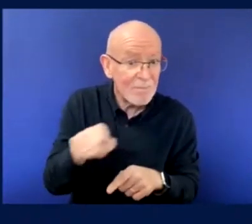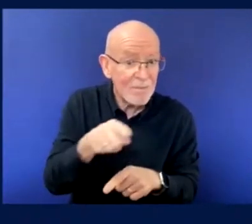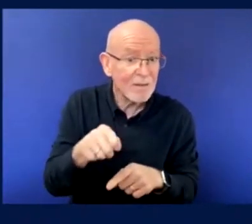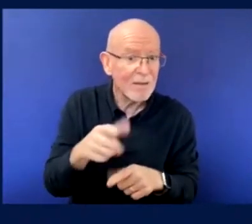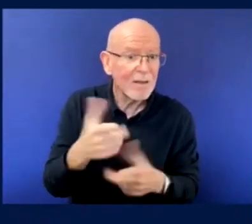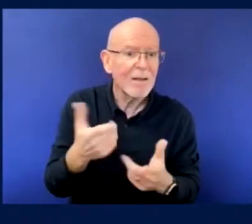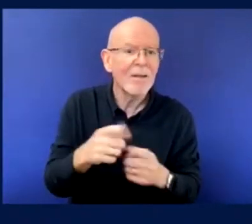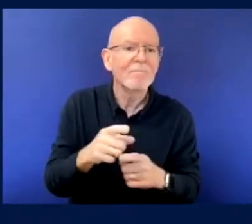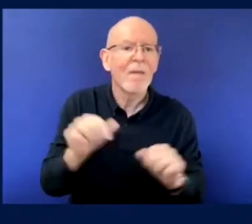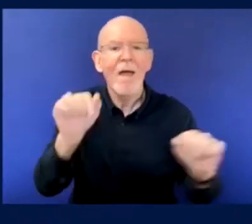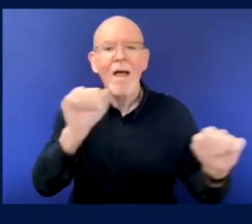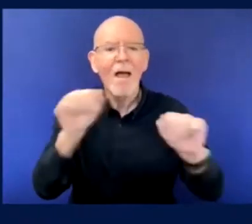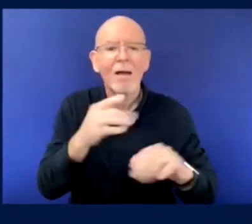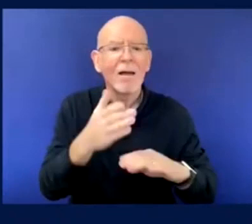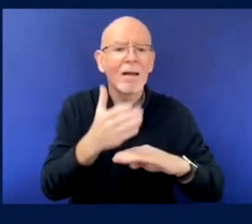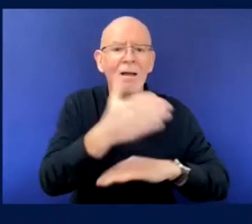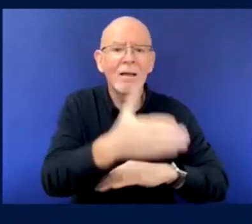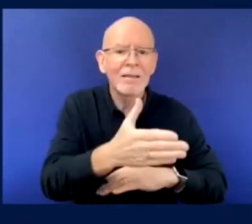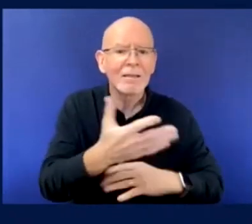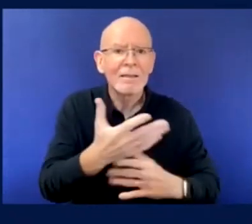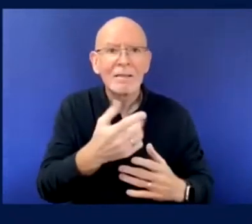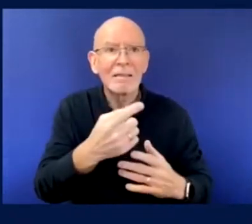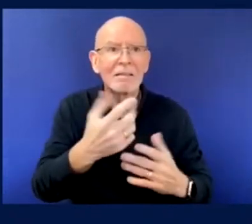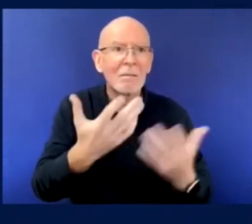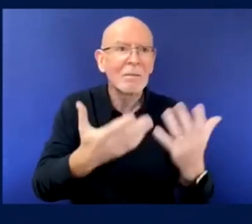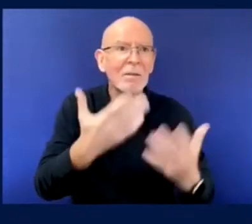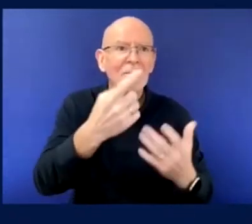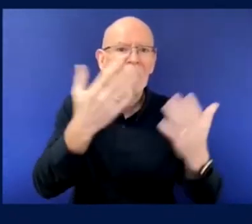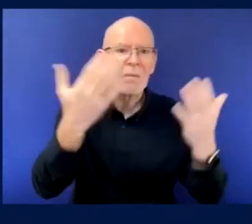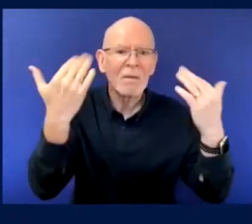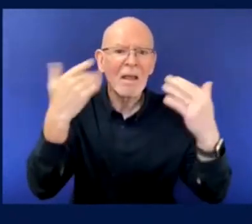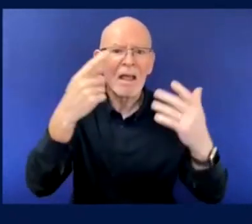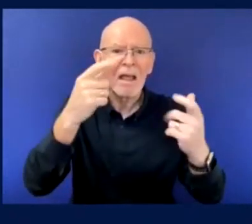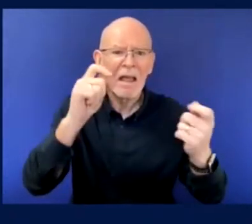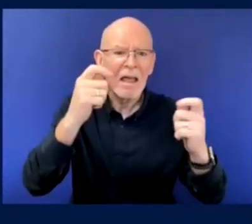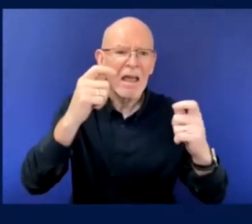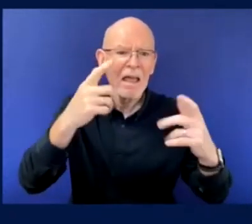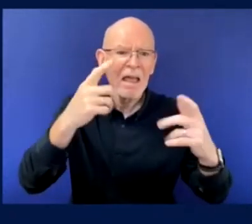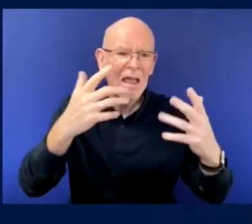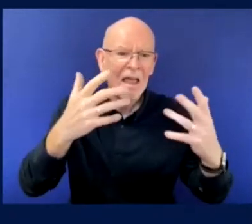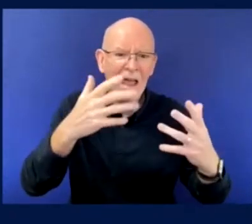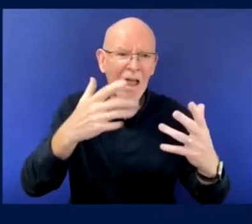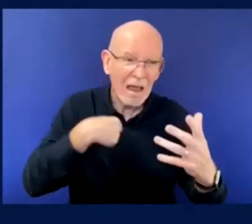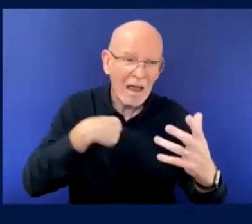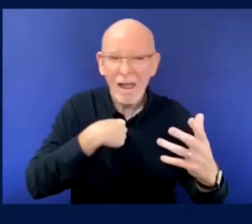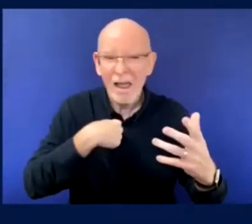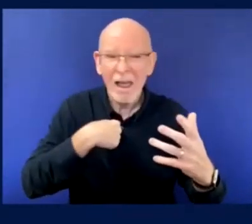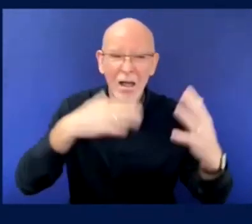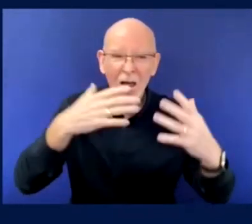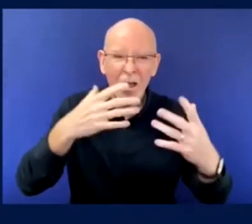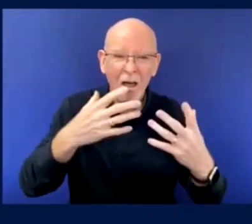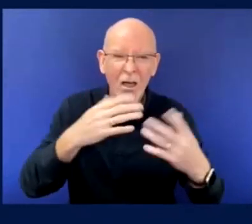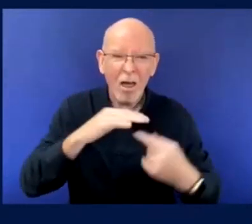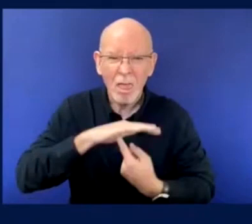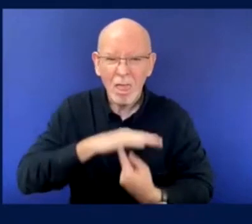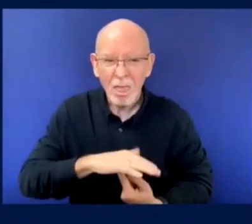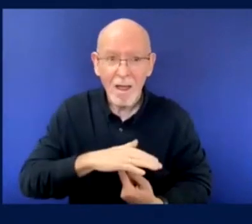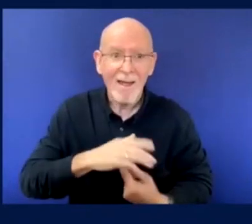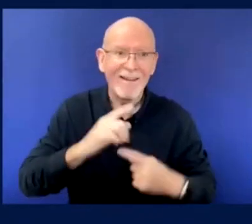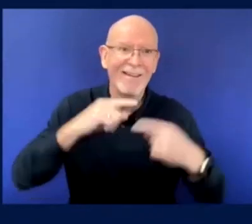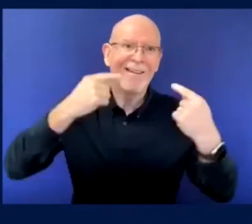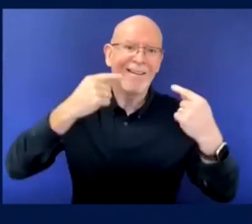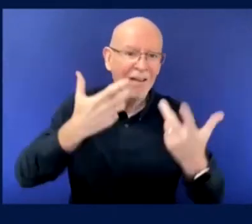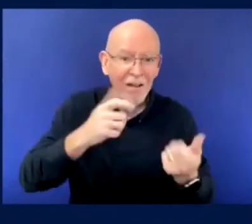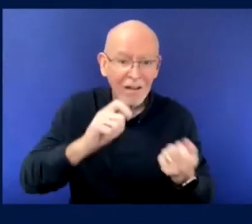supporter? So we would share the stories between. if I, John's got a hand up first, so I'll pass that to you, John. Yeah. Um,